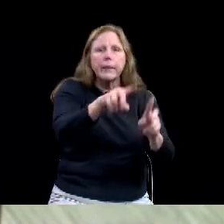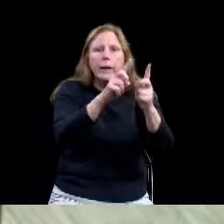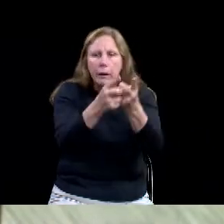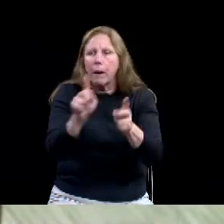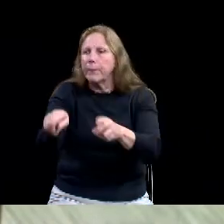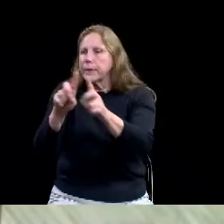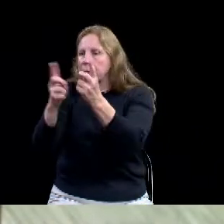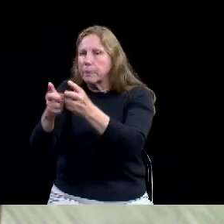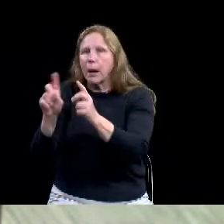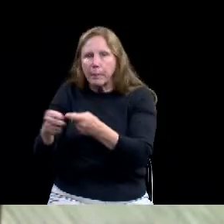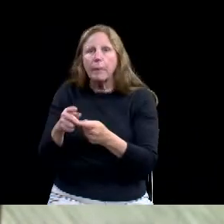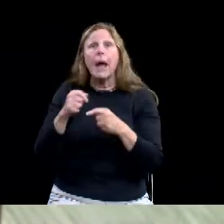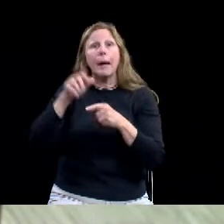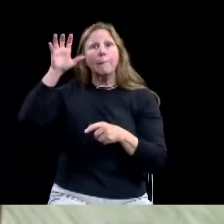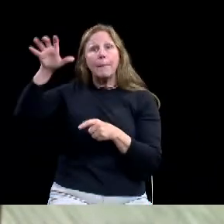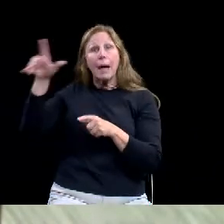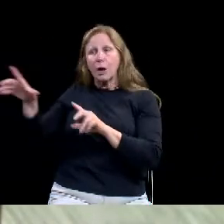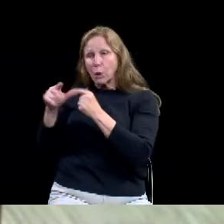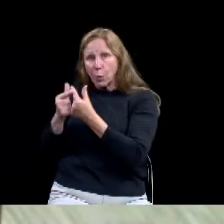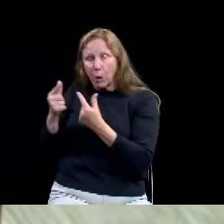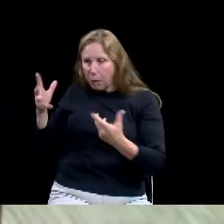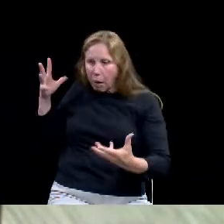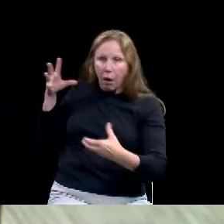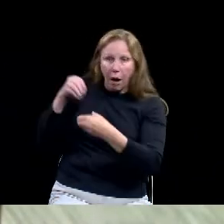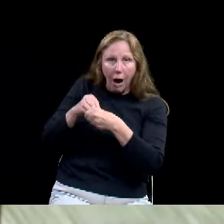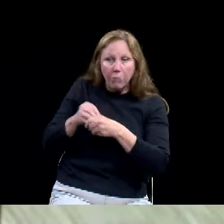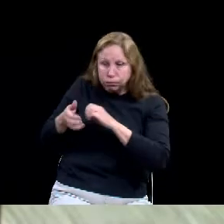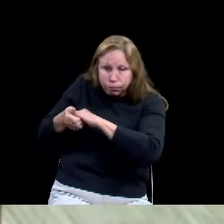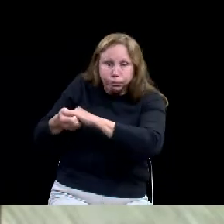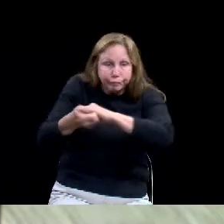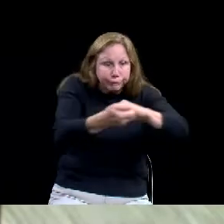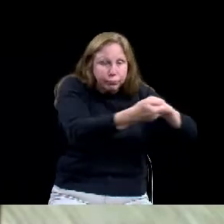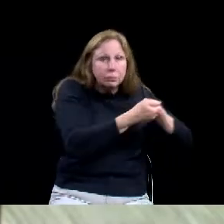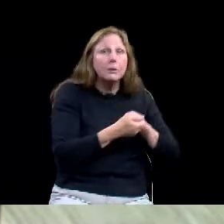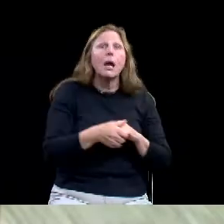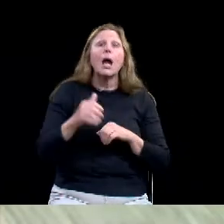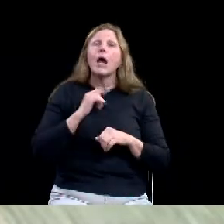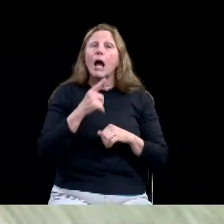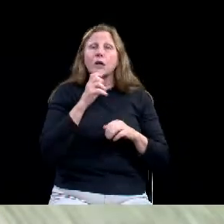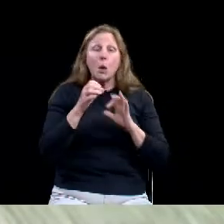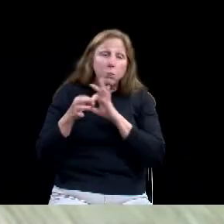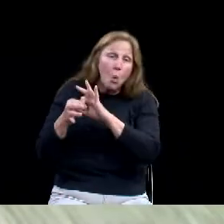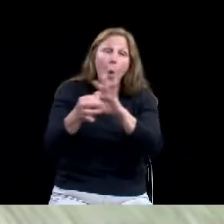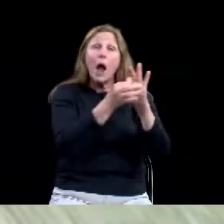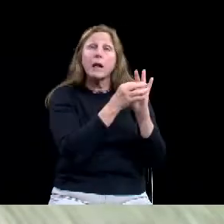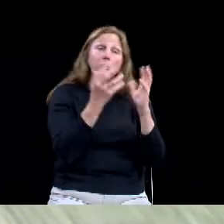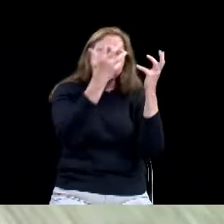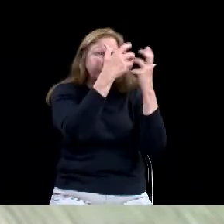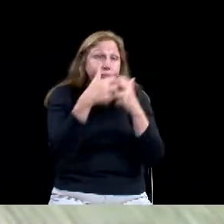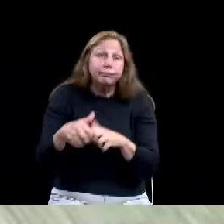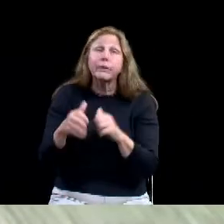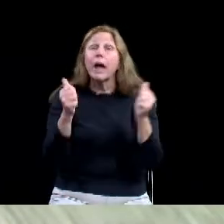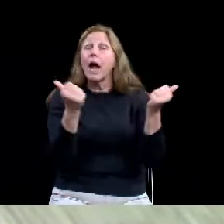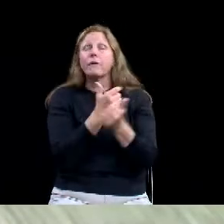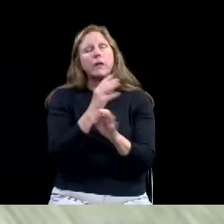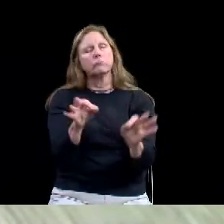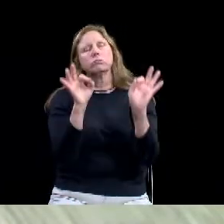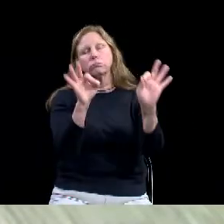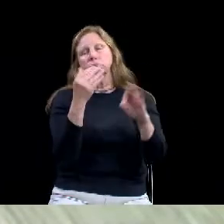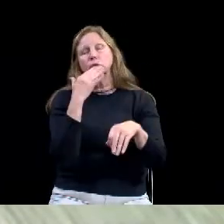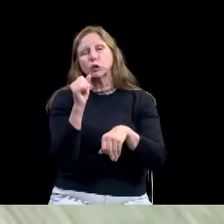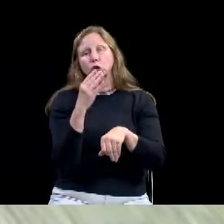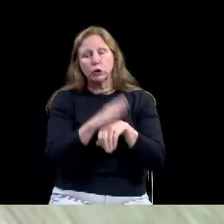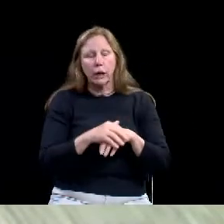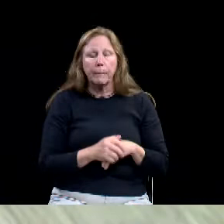their crews, as you might imagine, showed up 6 30 a.m. on parade day and stayed well into the evening hours, and